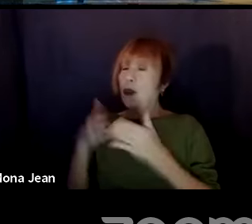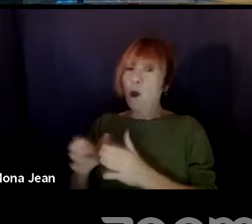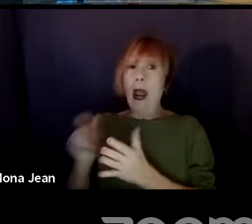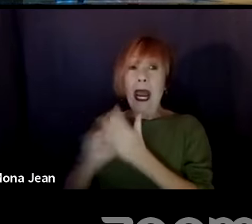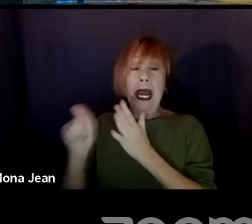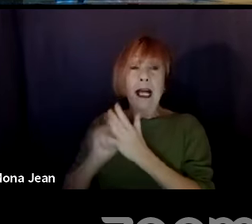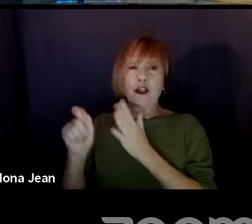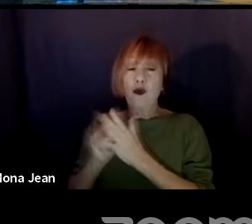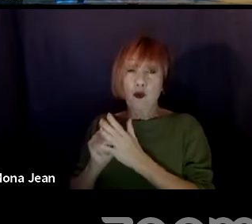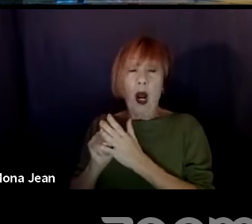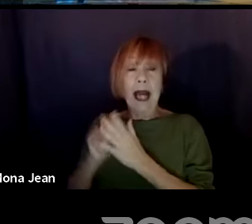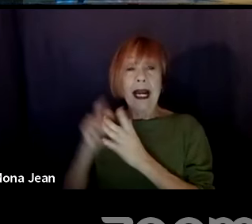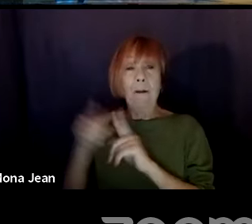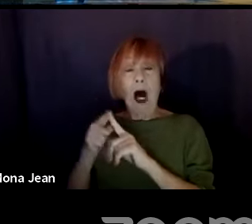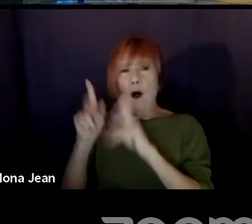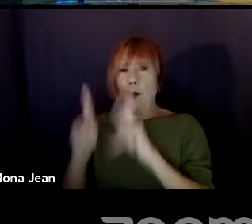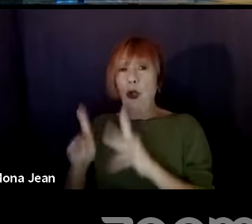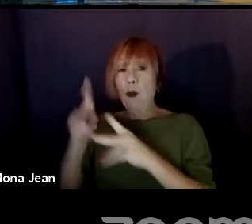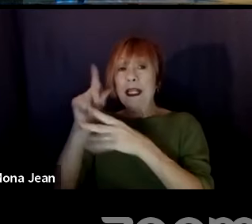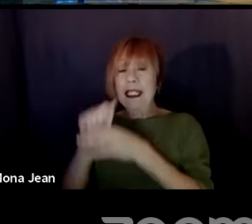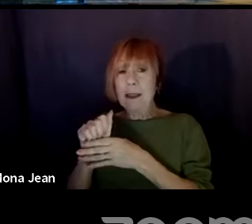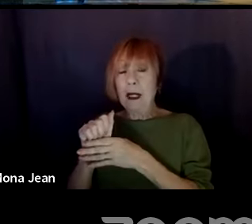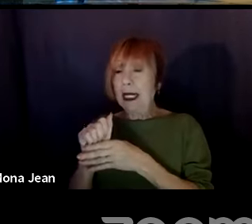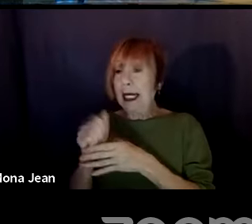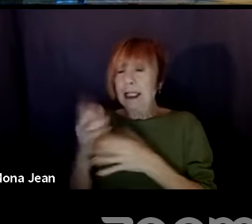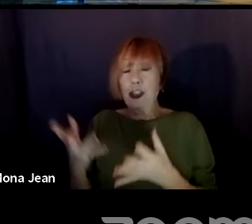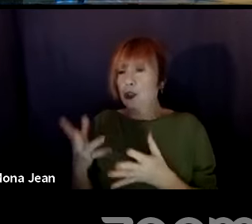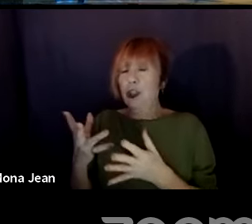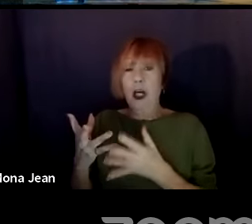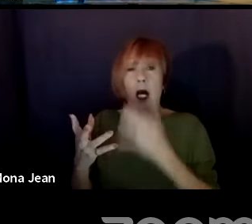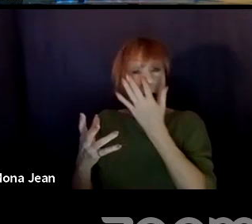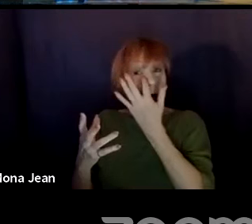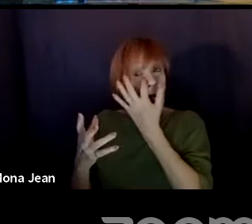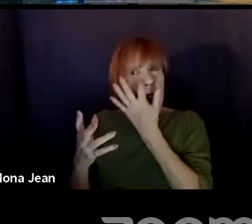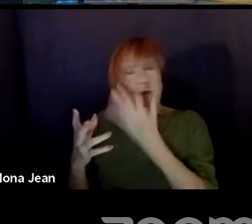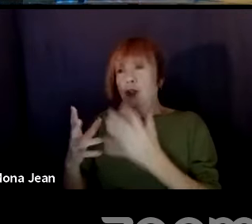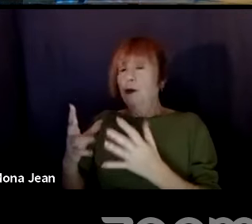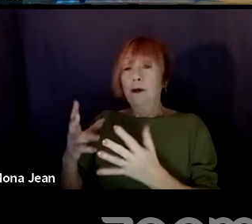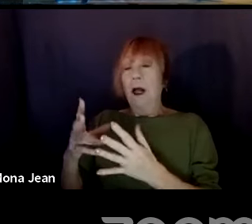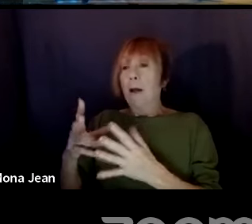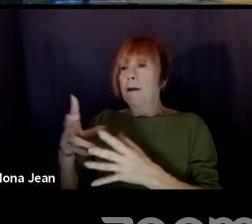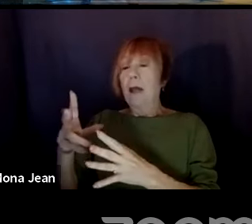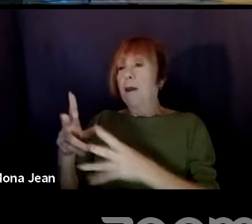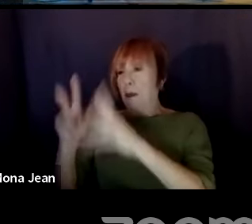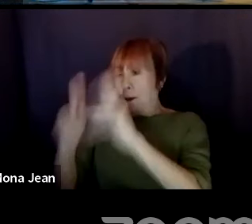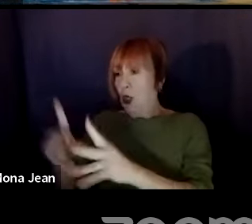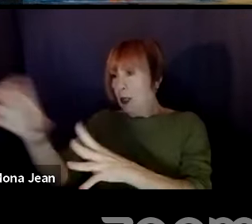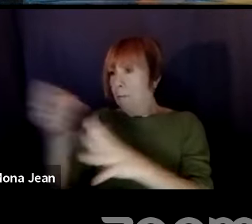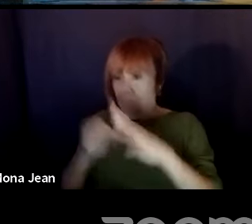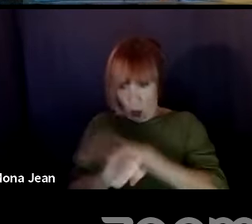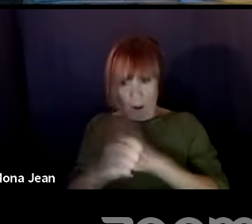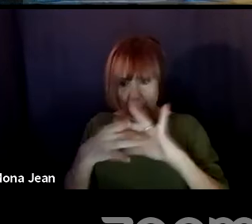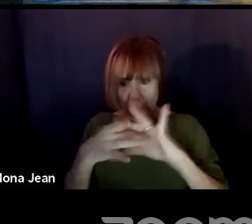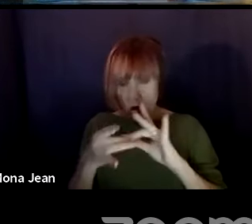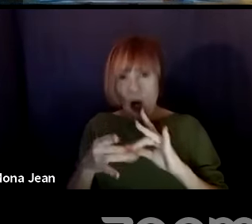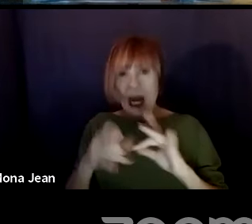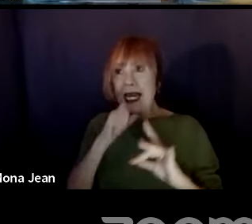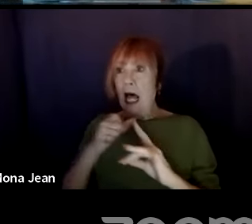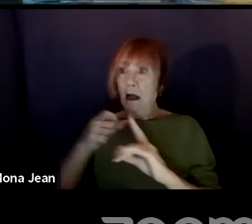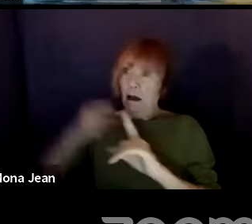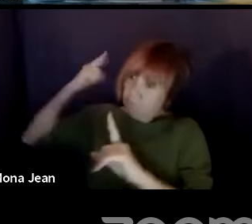just to put them in the story and not mention the disability unless it's really part of the character.